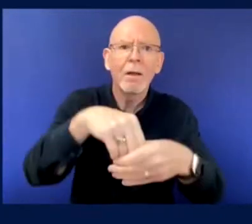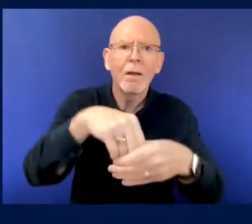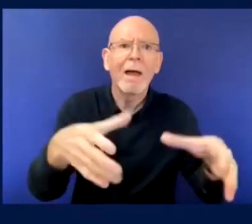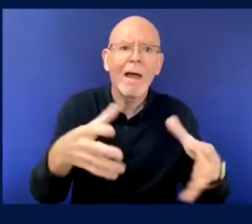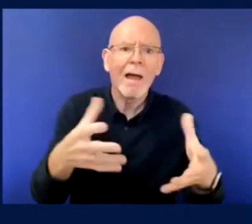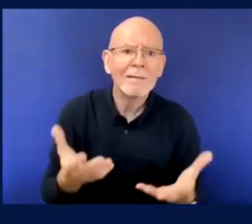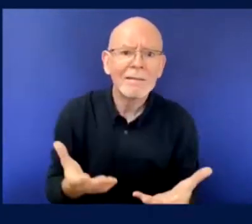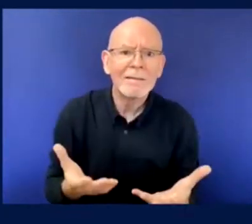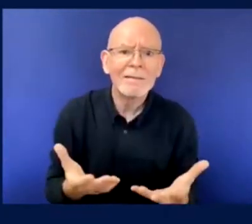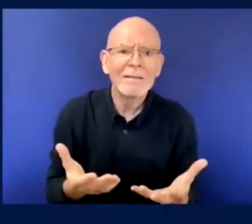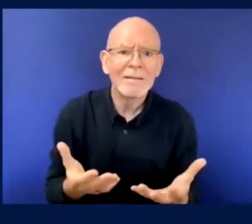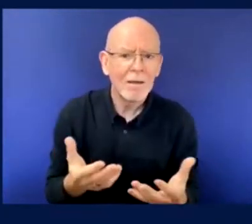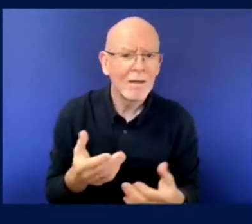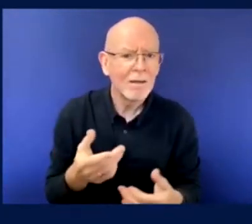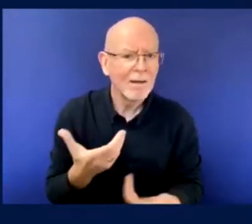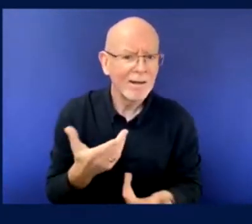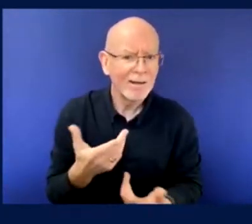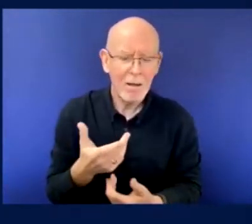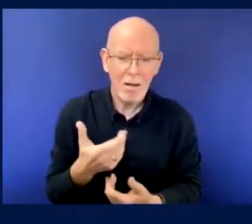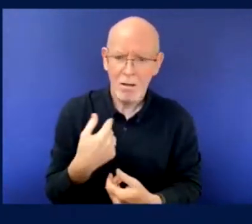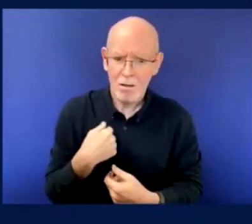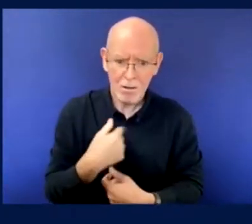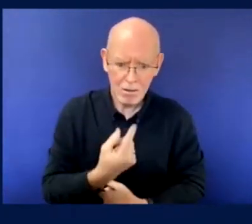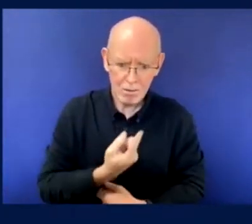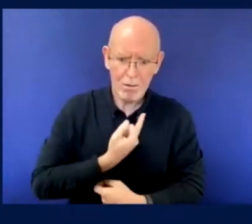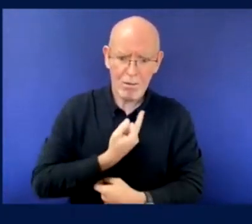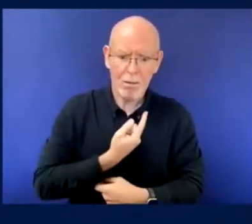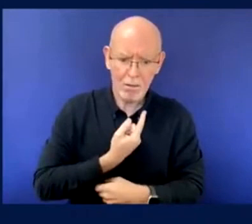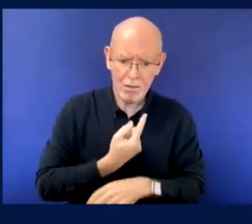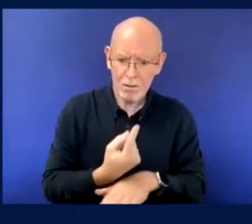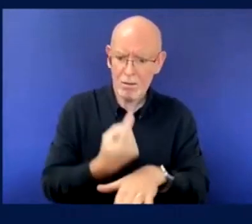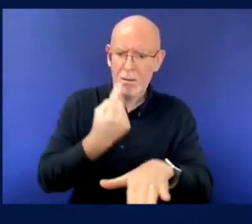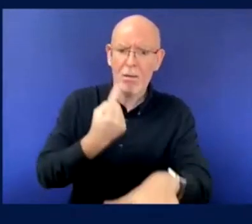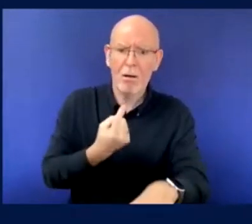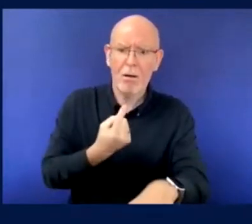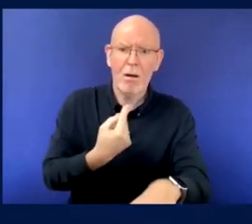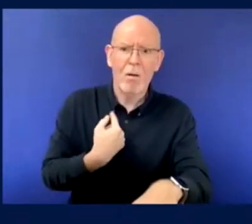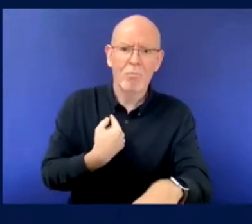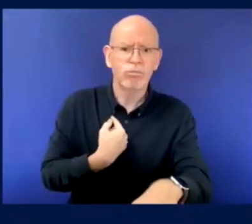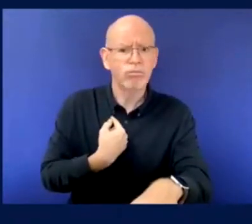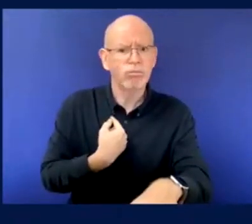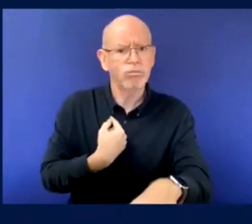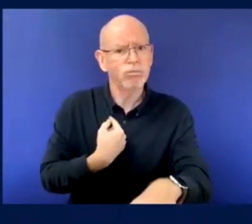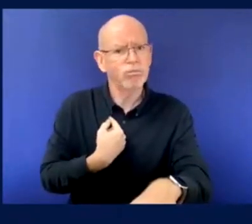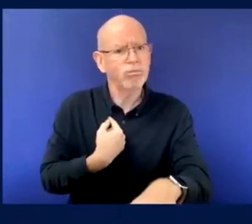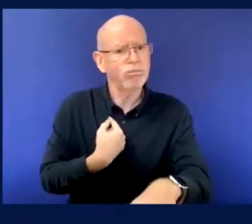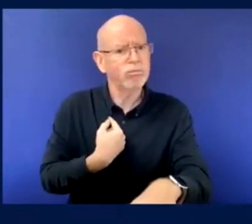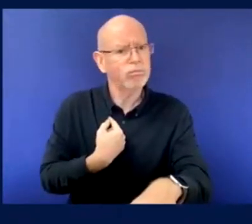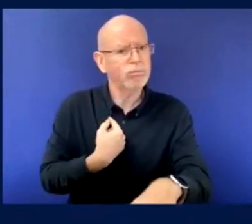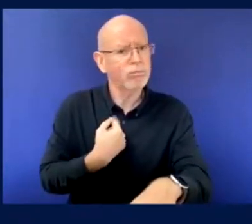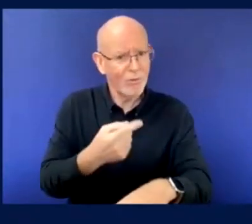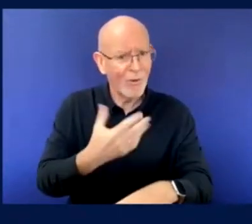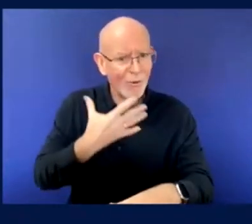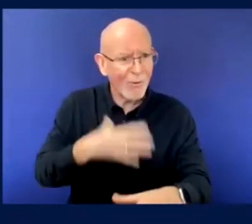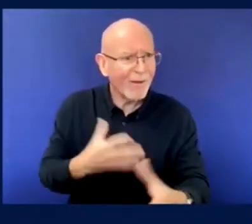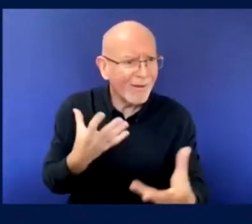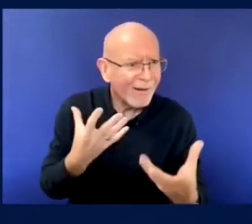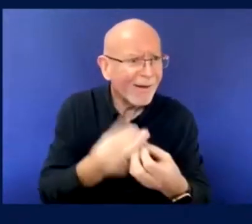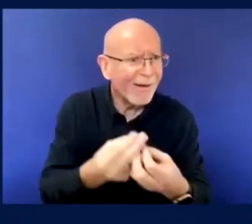traveling array games. It's the, the community with the, fans, with your fan club, with your group, with your friends, with your family.